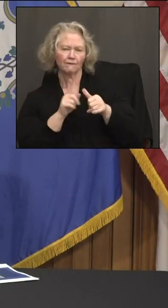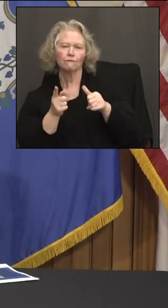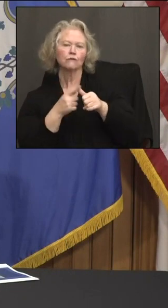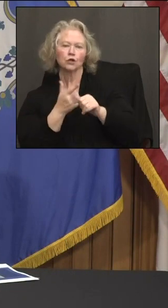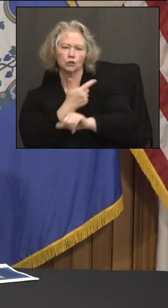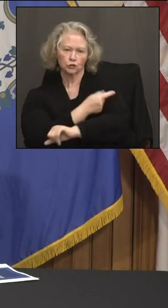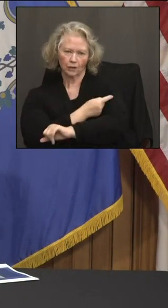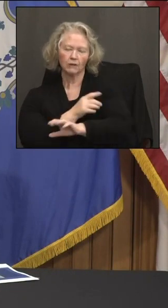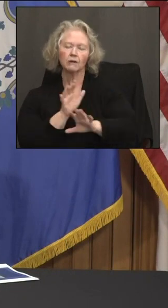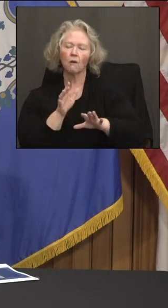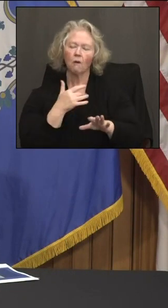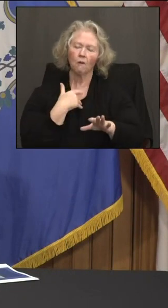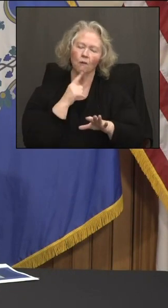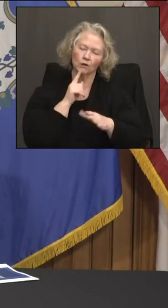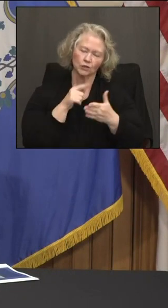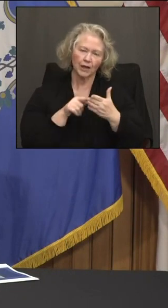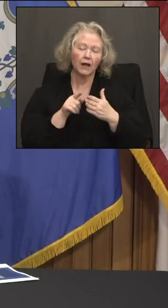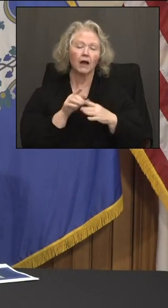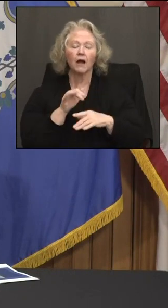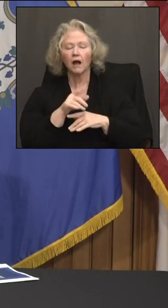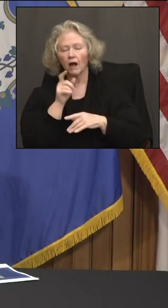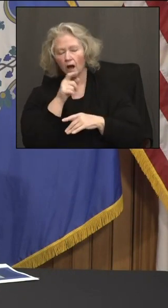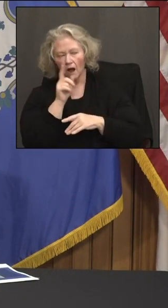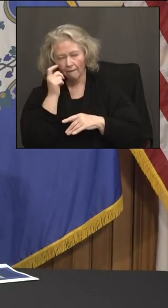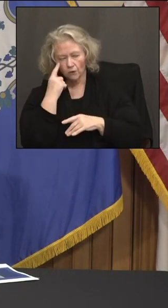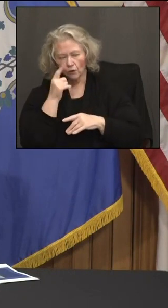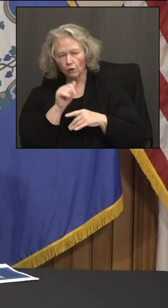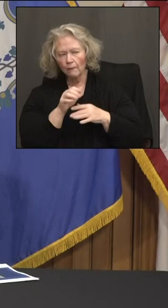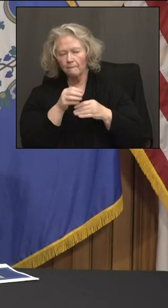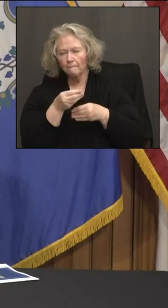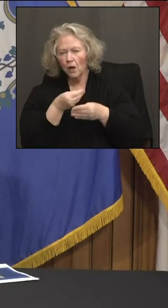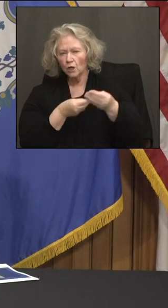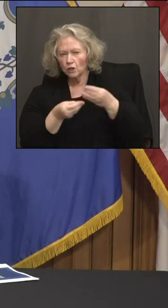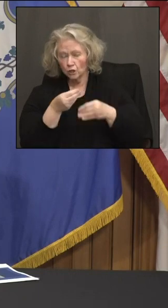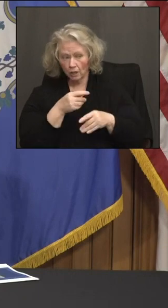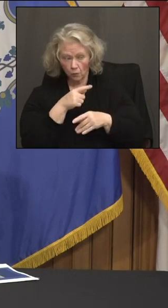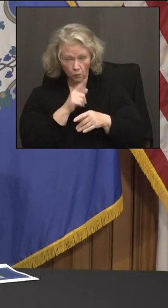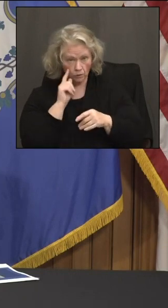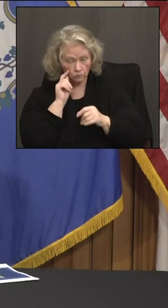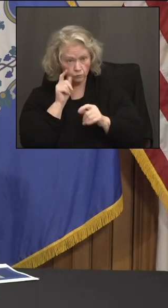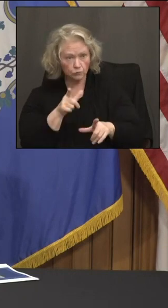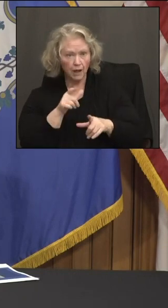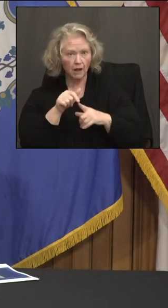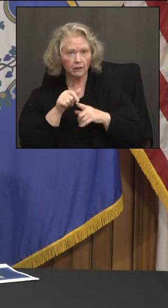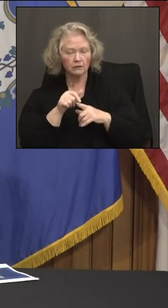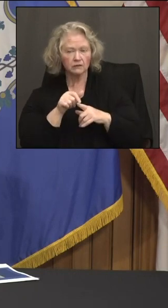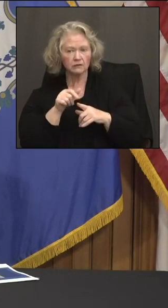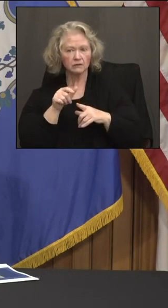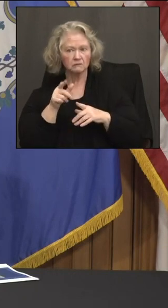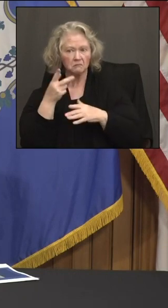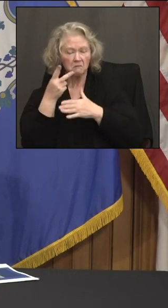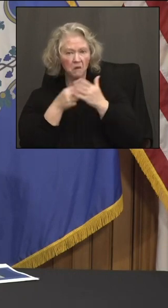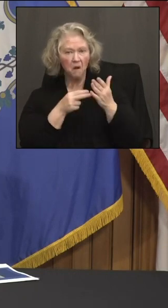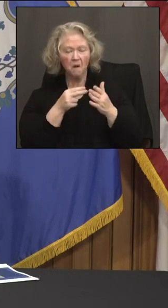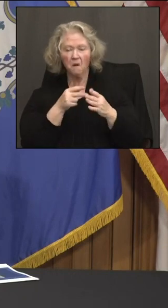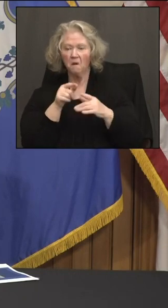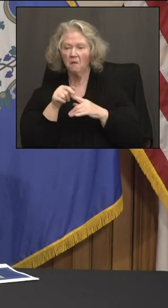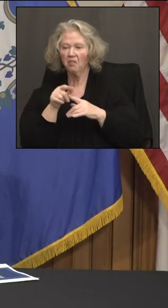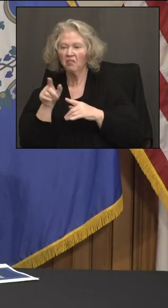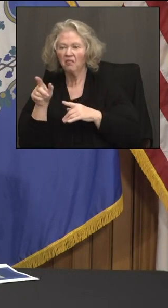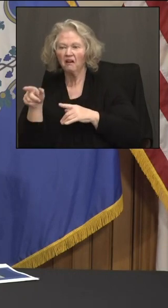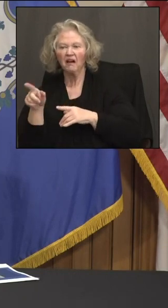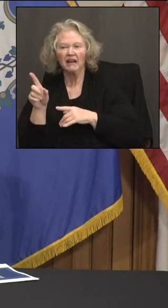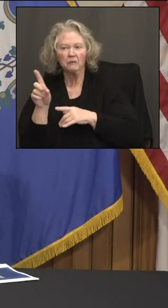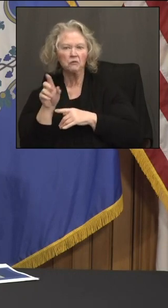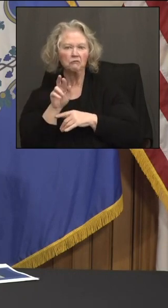Okay, just making sure. And then, Governor, quick question on the budget. Were you surprised to see bipartisan opposition to the truck mileage tax that was